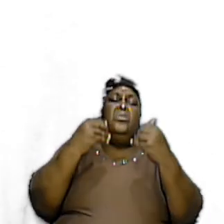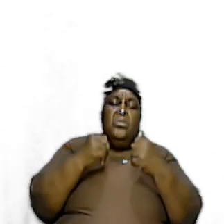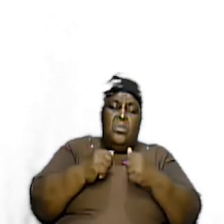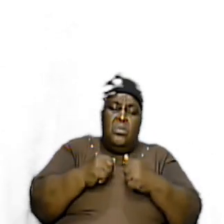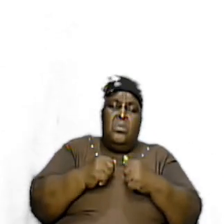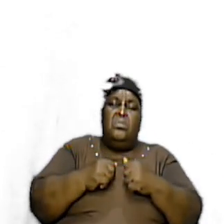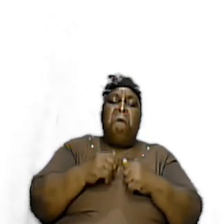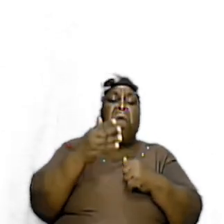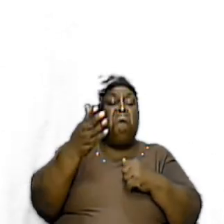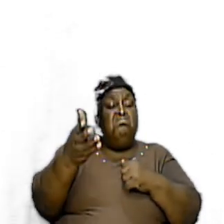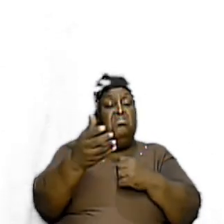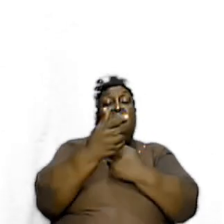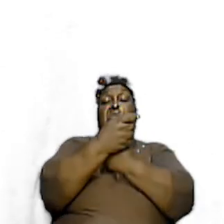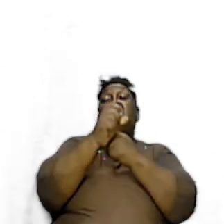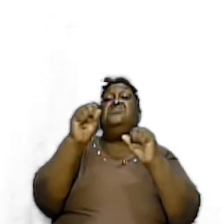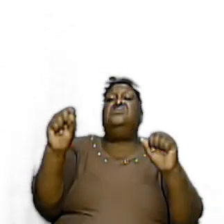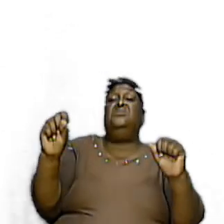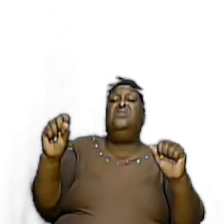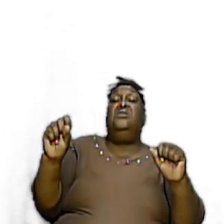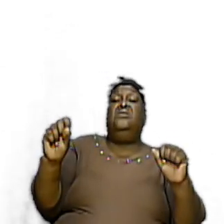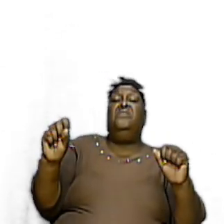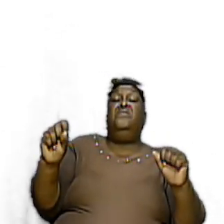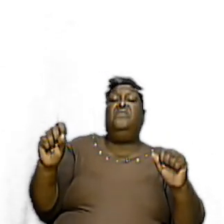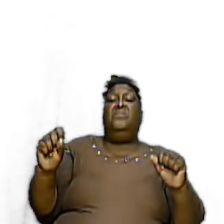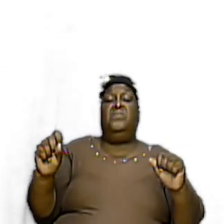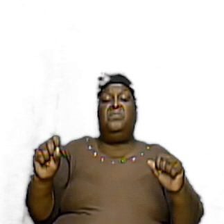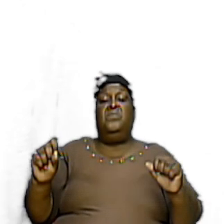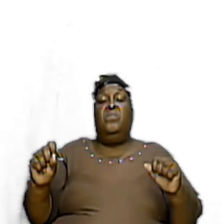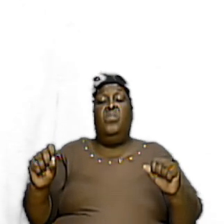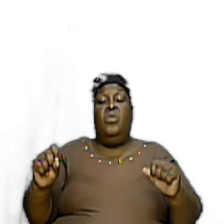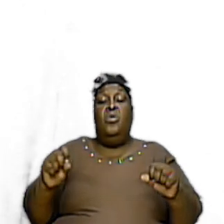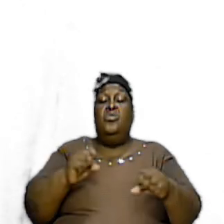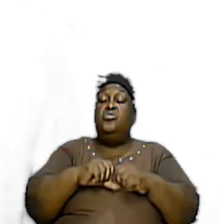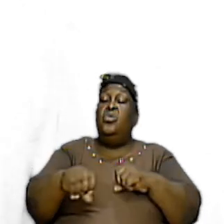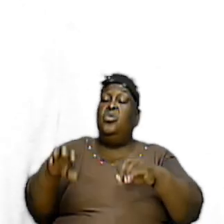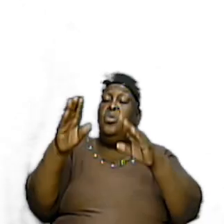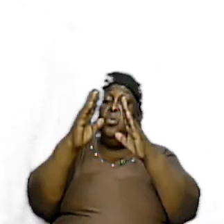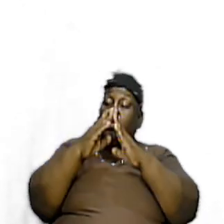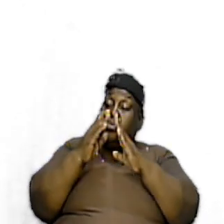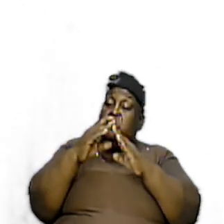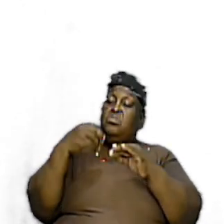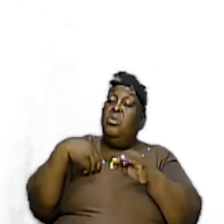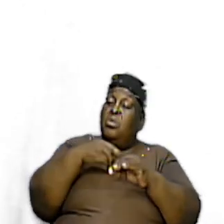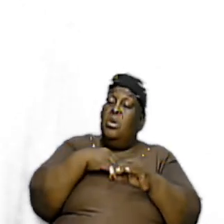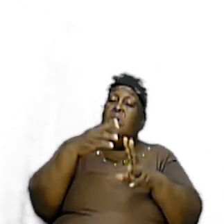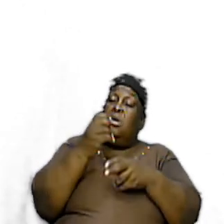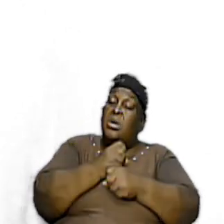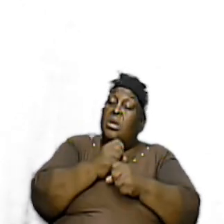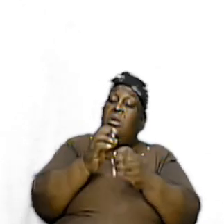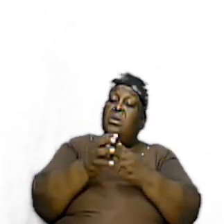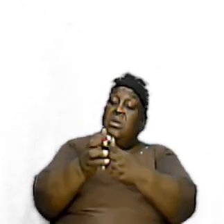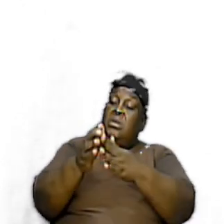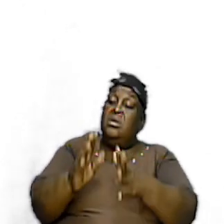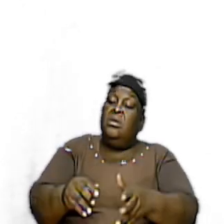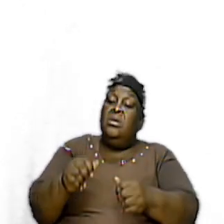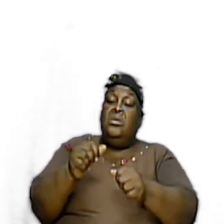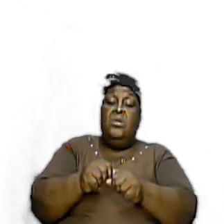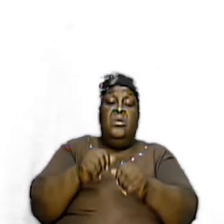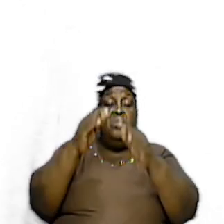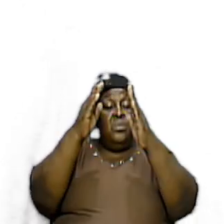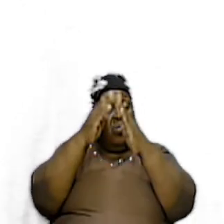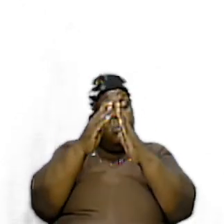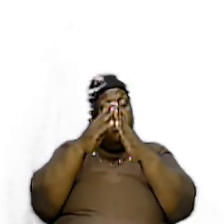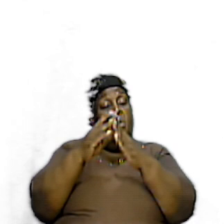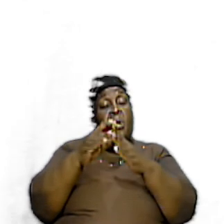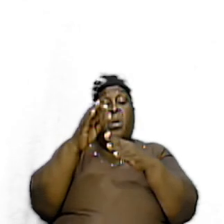were Safe And so the Households Had to get The leader For each of the houses And they had to